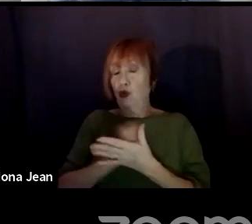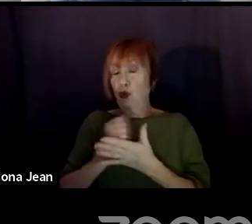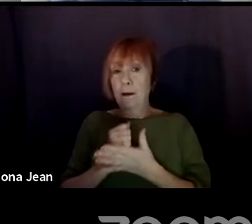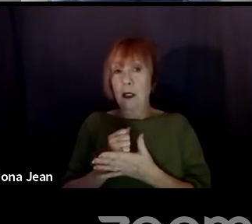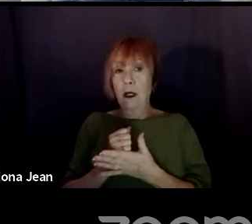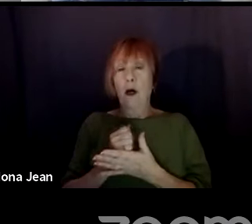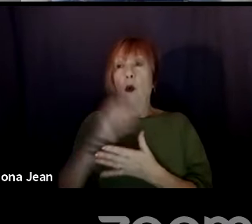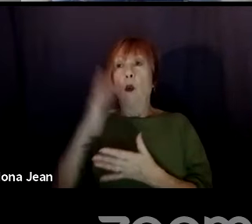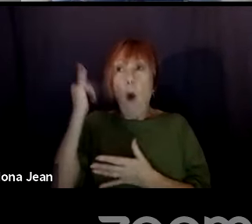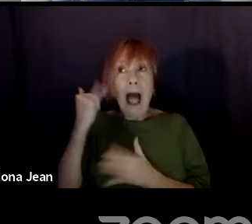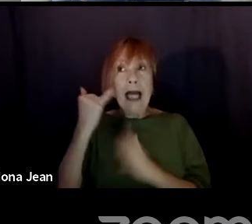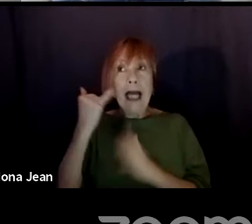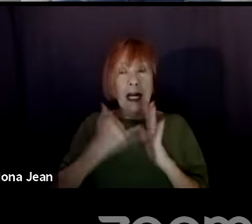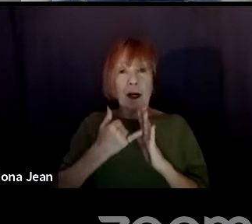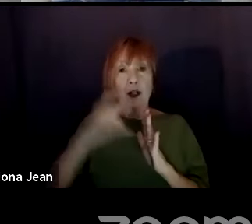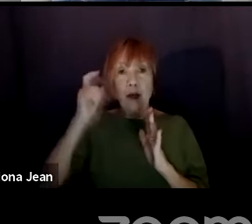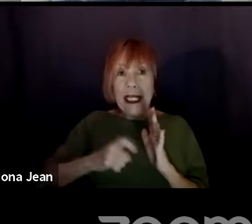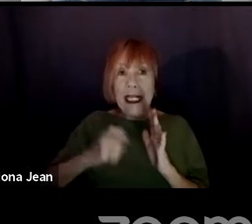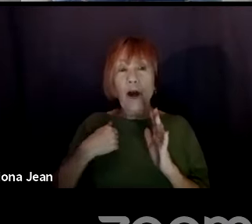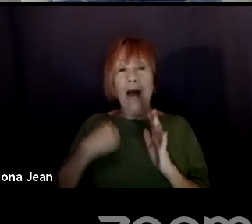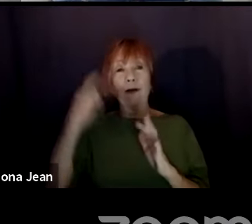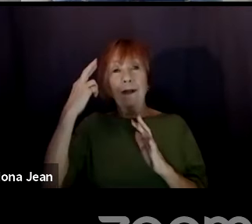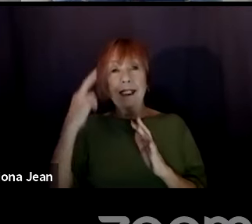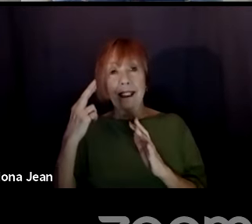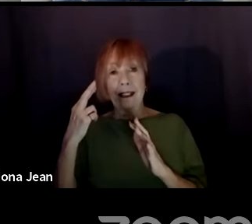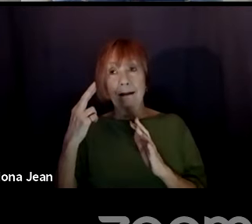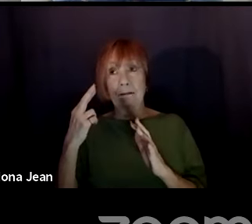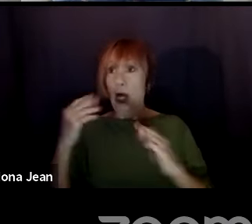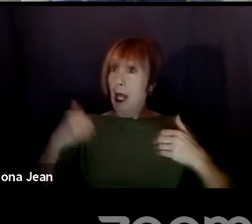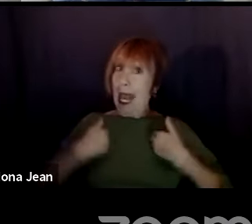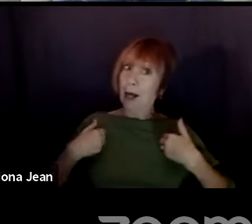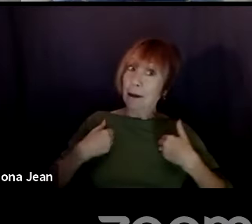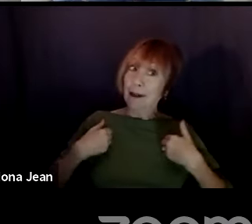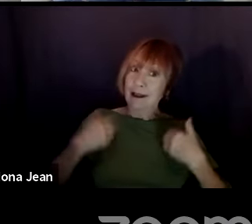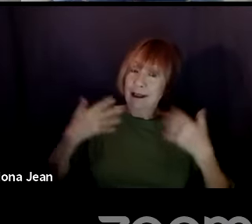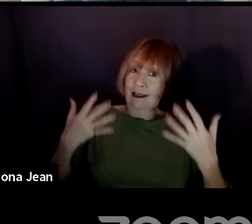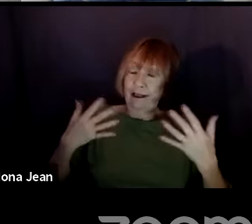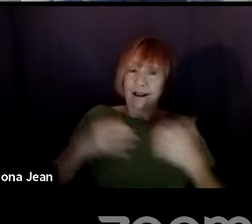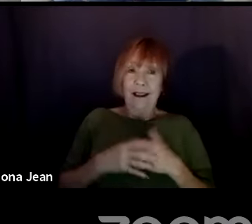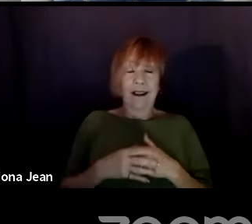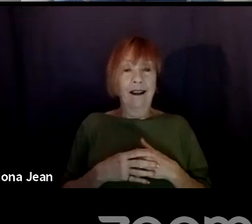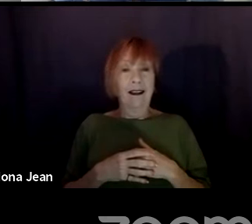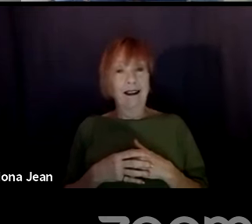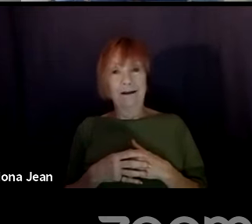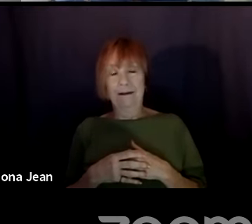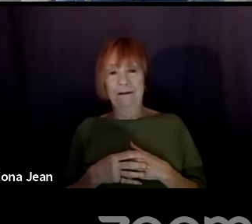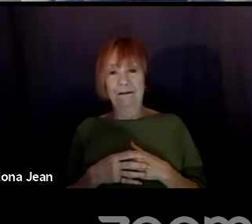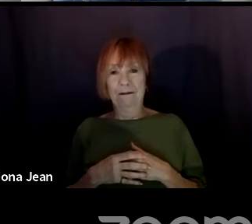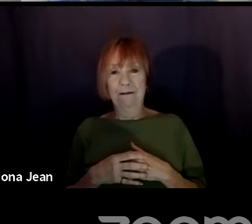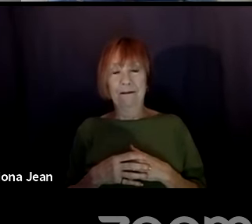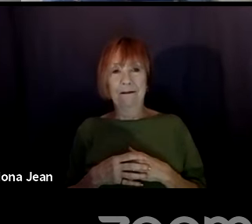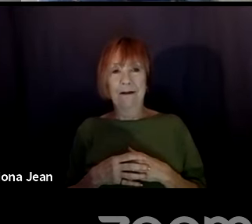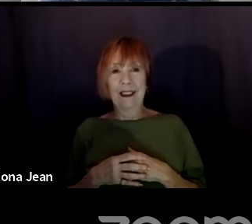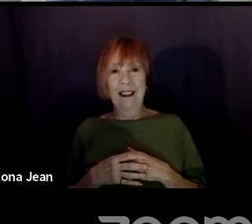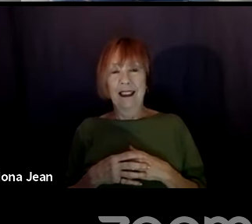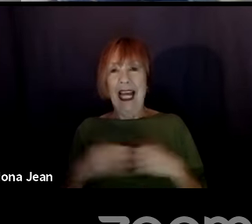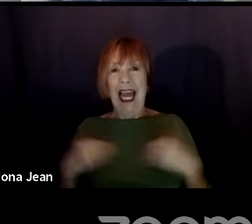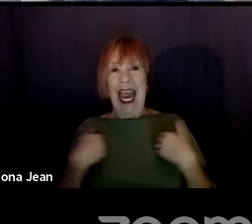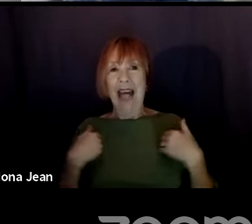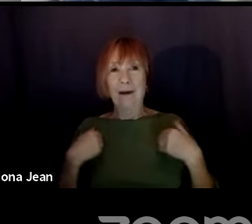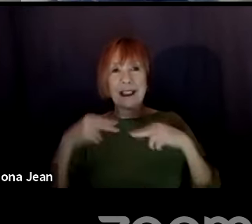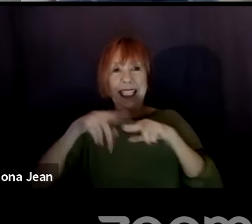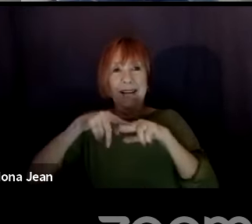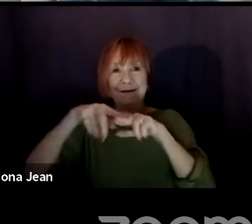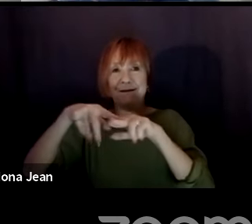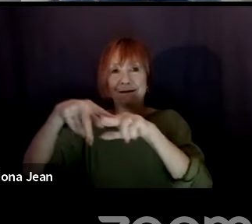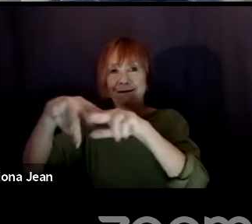reason for it. You know, they're animals, you know, or they're, you know, that, that, that rides skateboards, you know, or something.